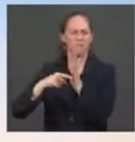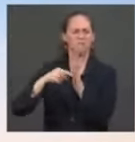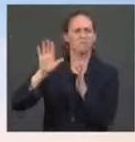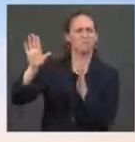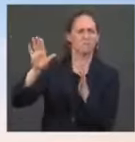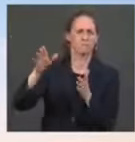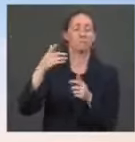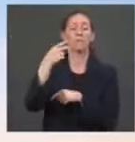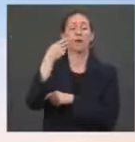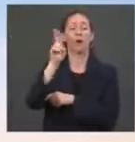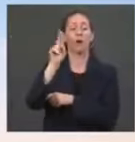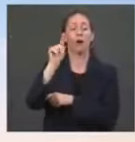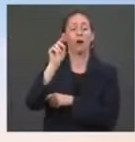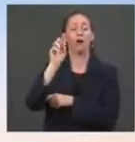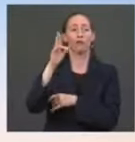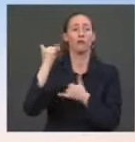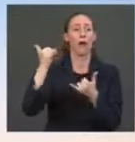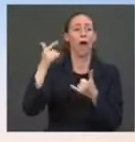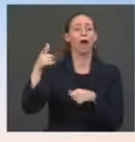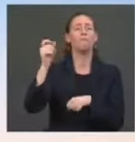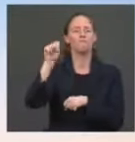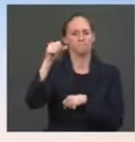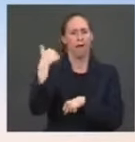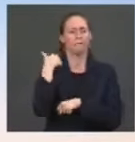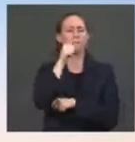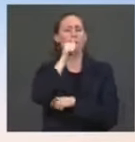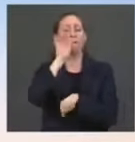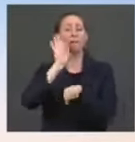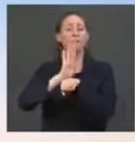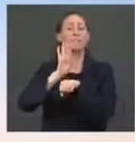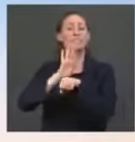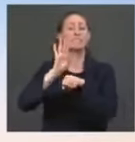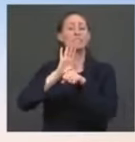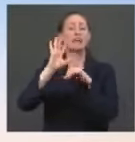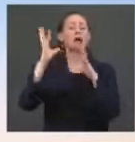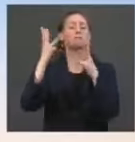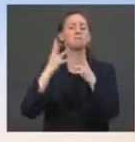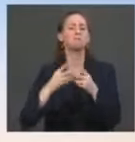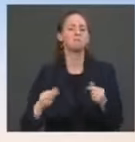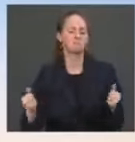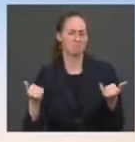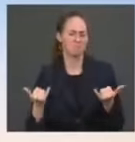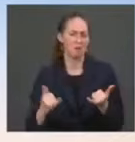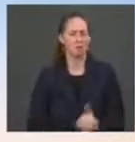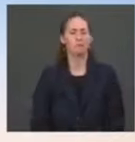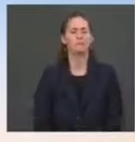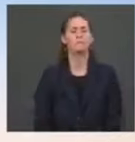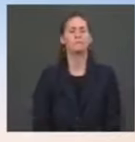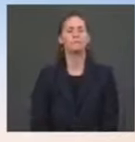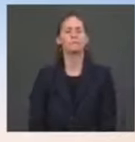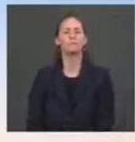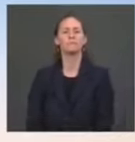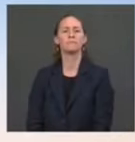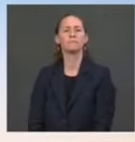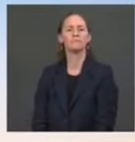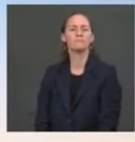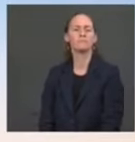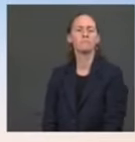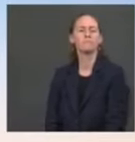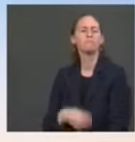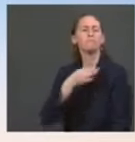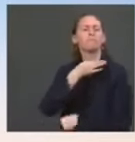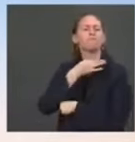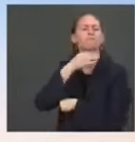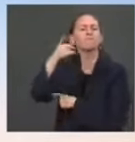down. Beyond that, I think would talk to his representatives on what Peter asked regarding Dr. Fauci. Dr. Fauci has indicated that